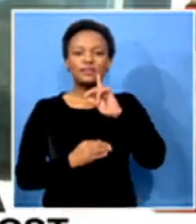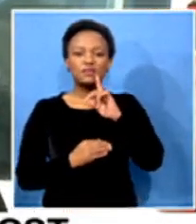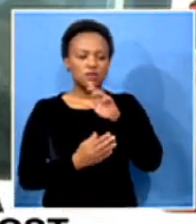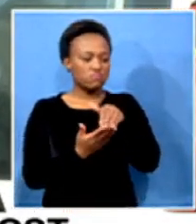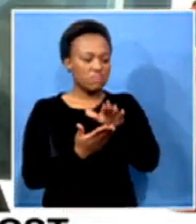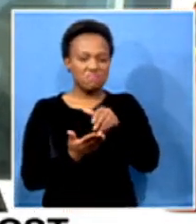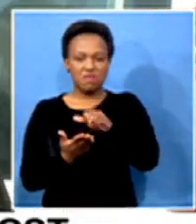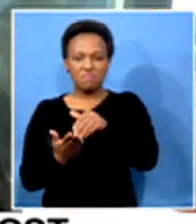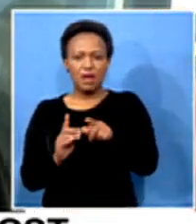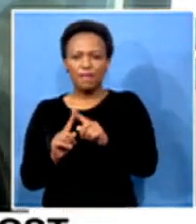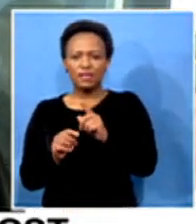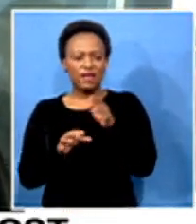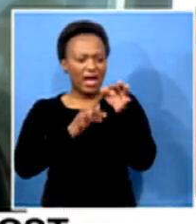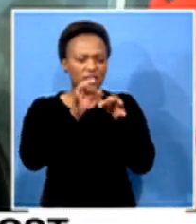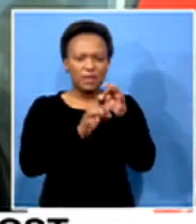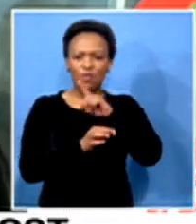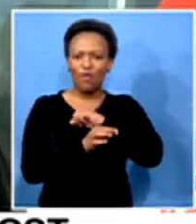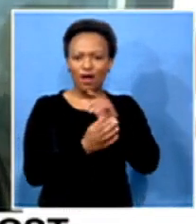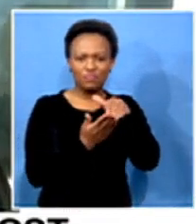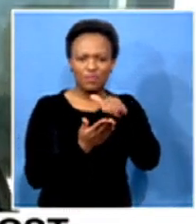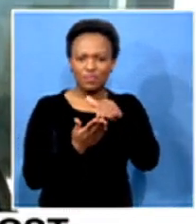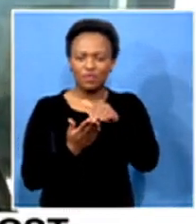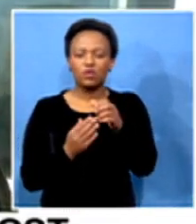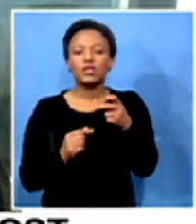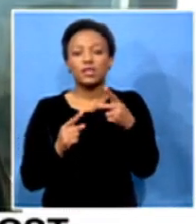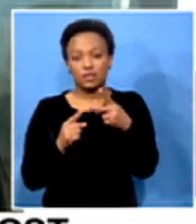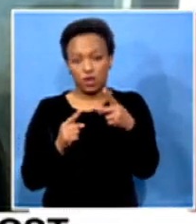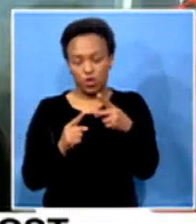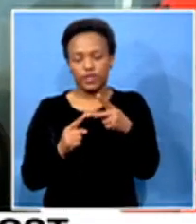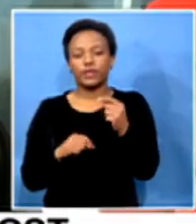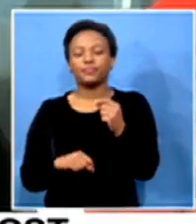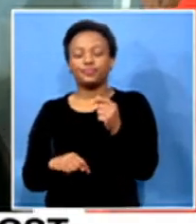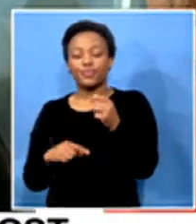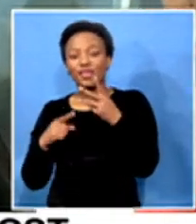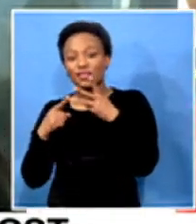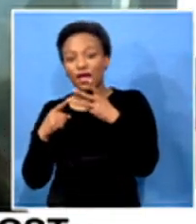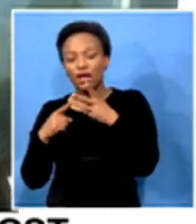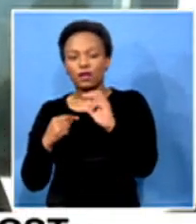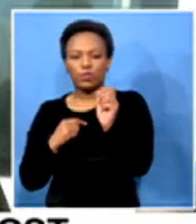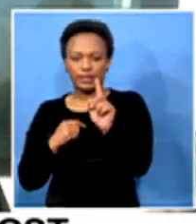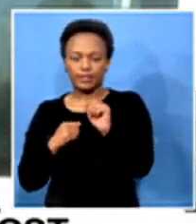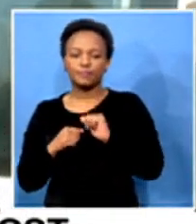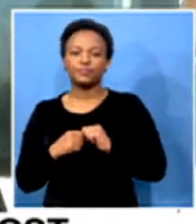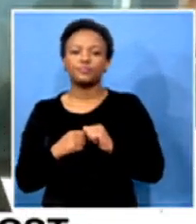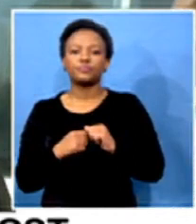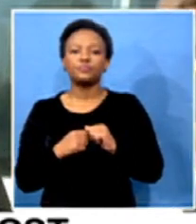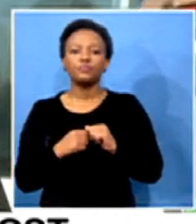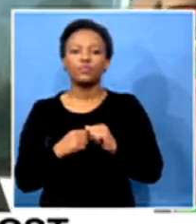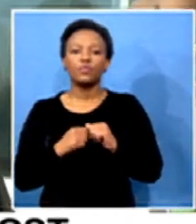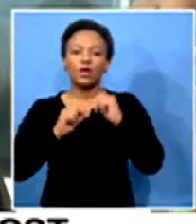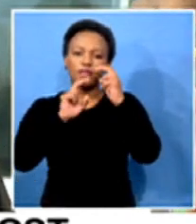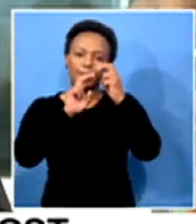any reason. That is the first... the second point. The third point is that it's the bus issues,